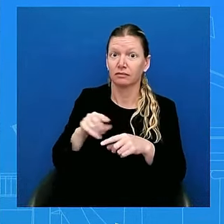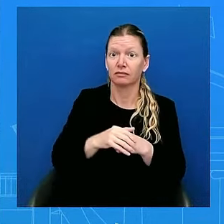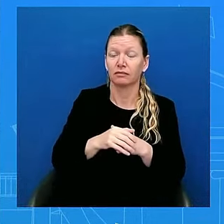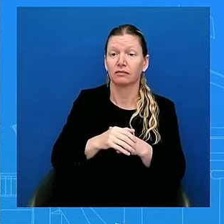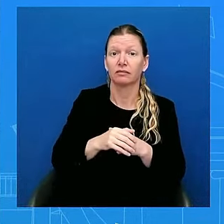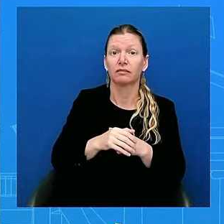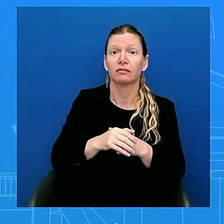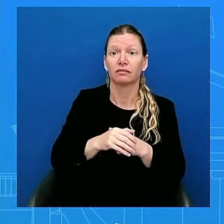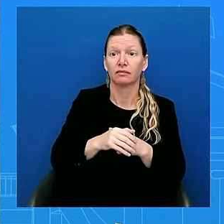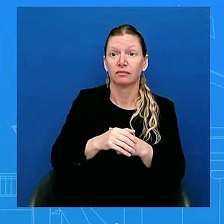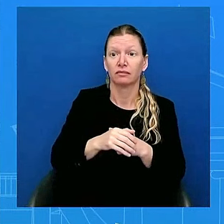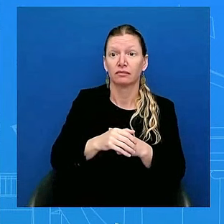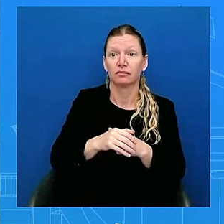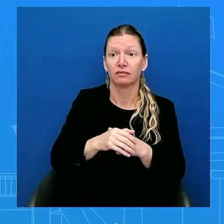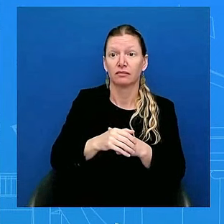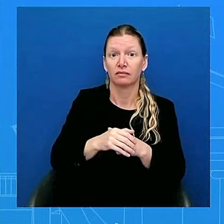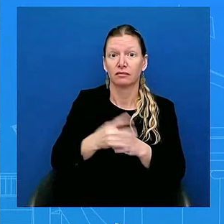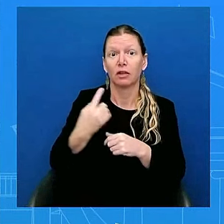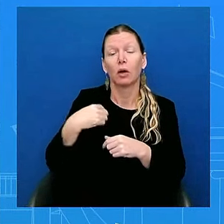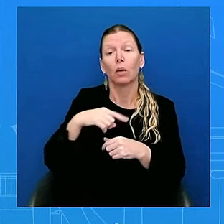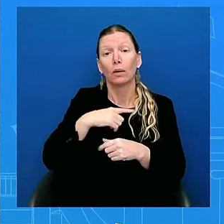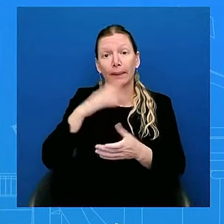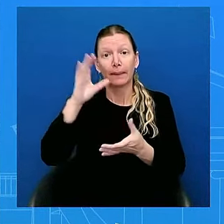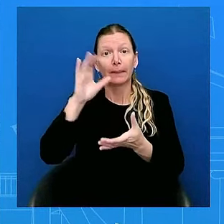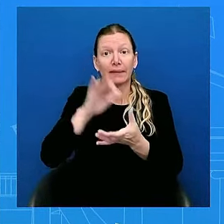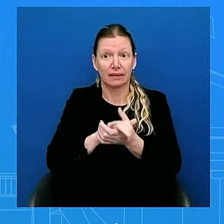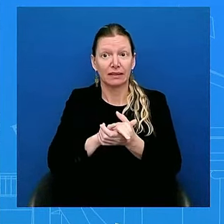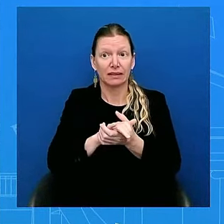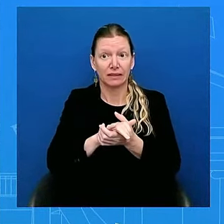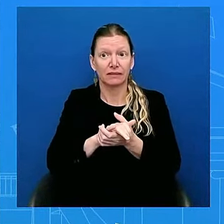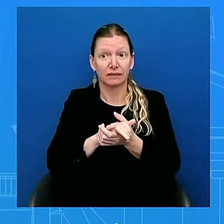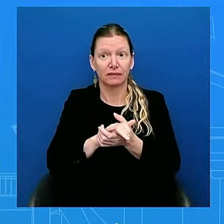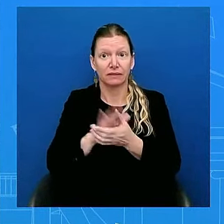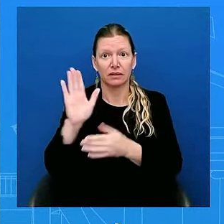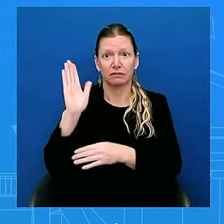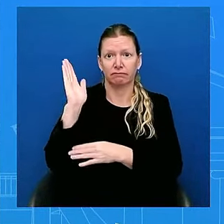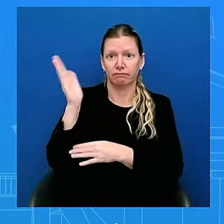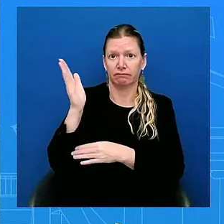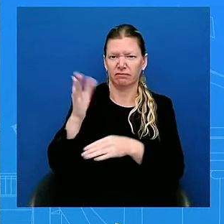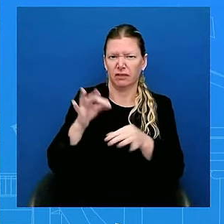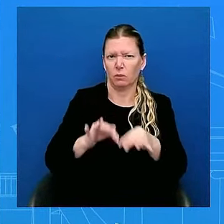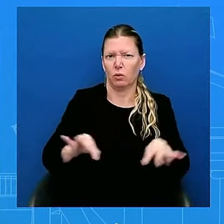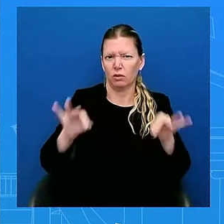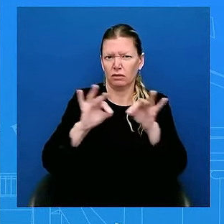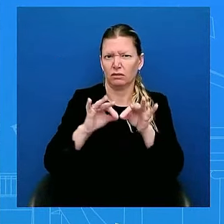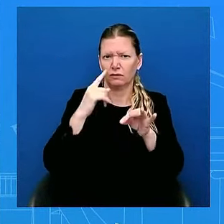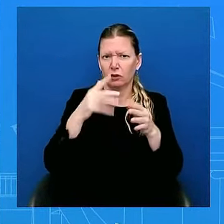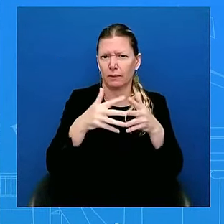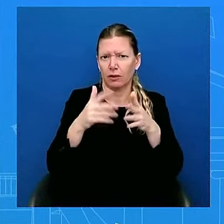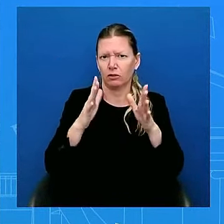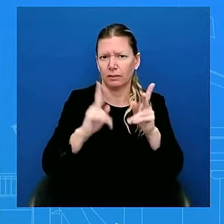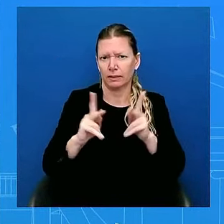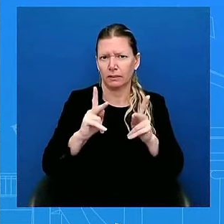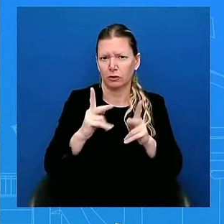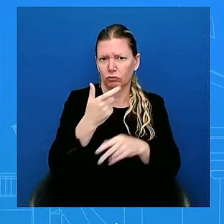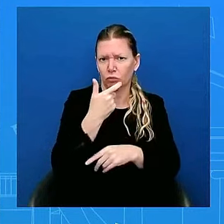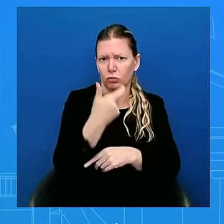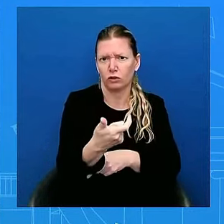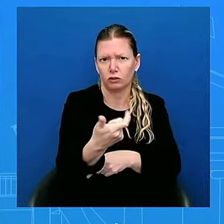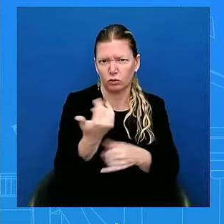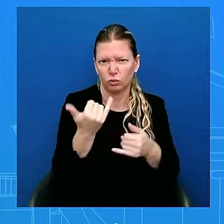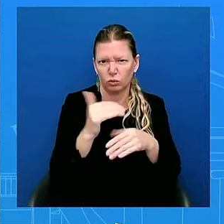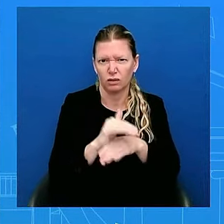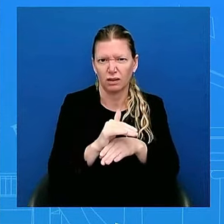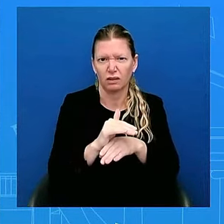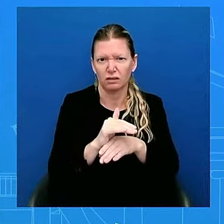believe, that is going to be important for the American people to hear directly from this President in this moment,